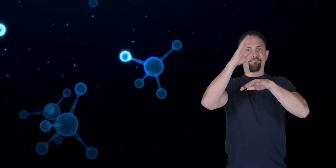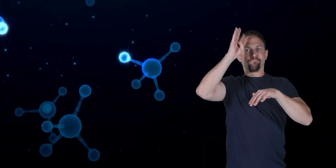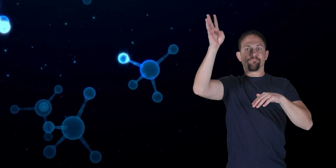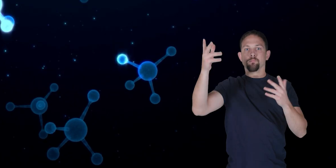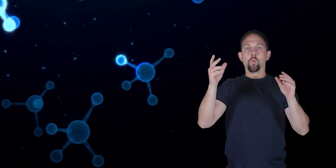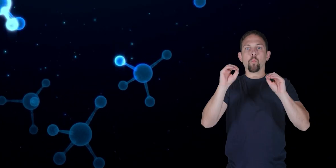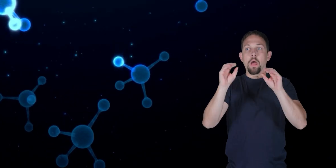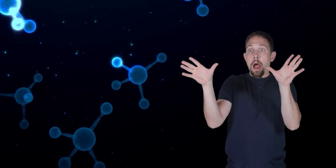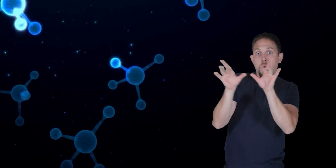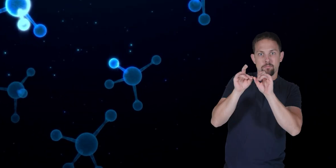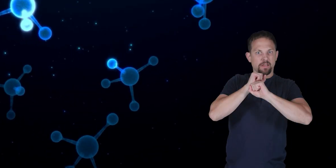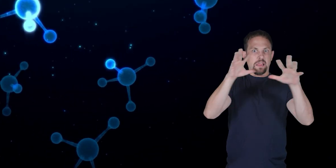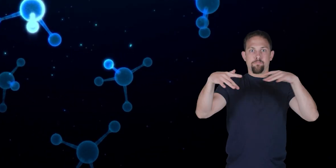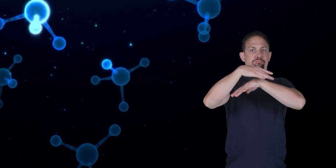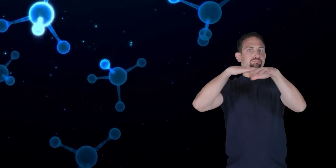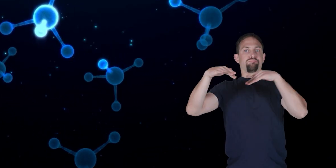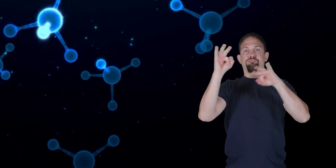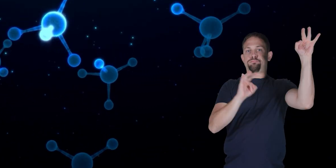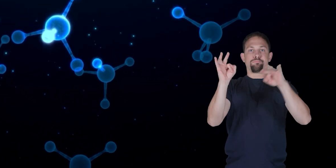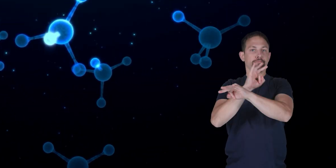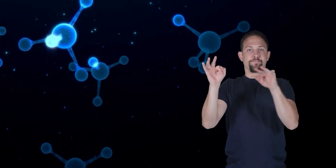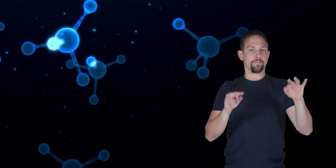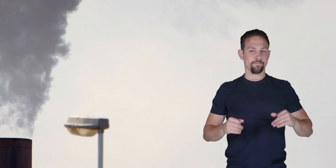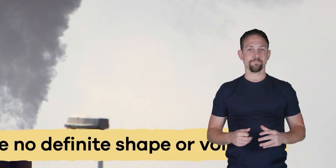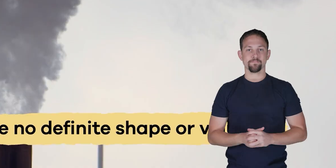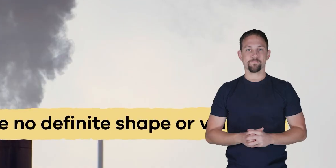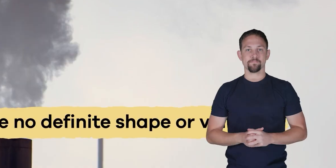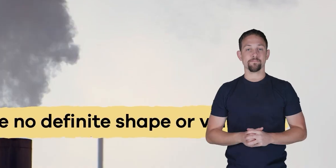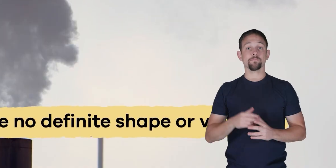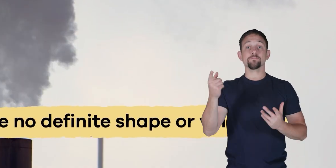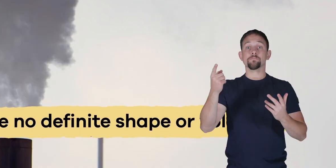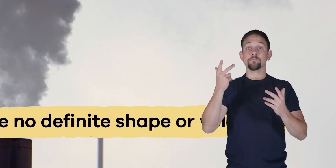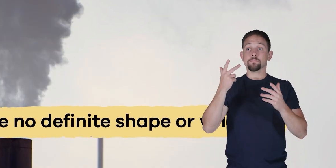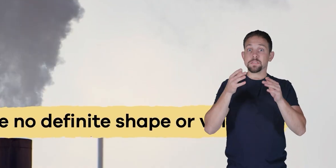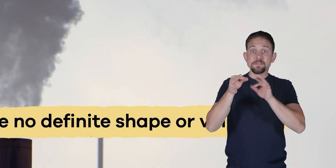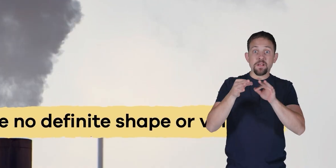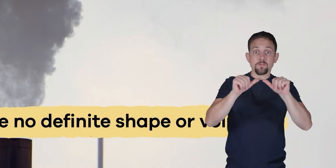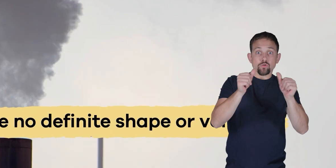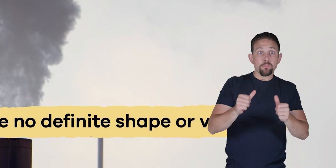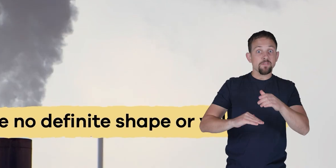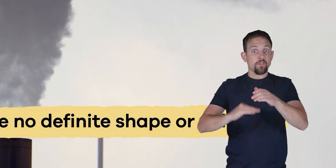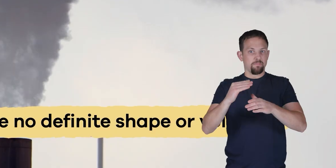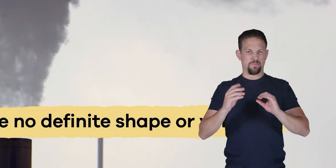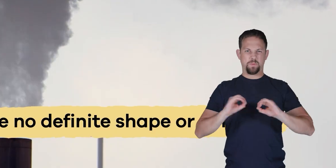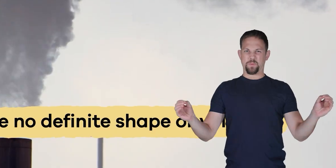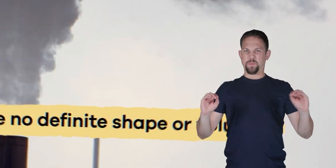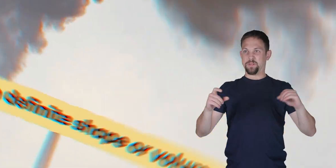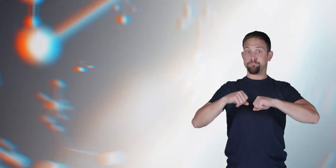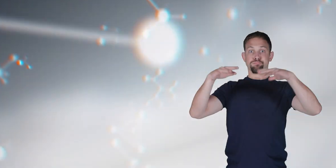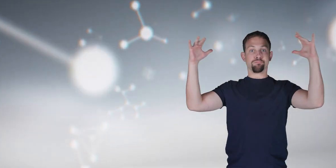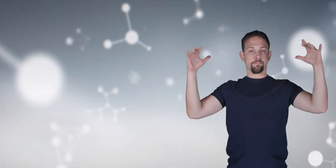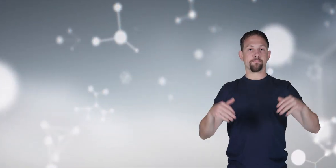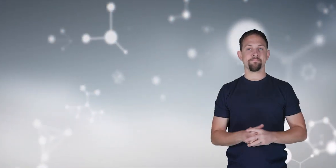with little or no attraction to each other they have no definite shape or volume